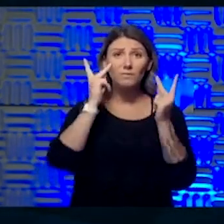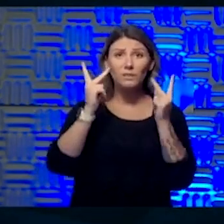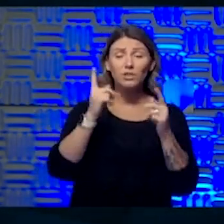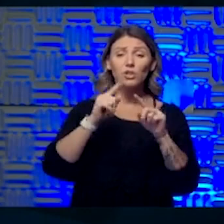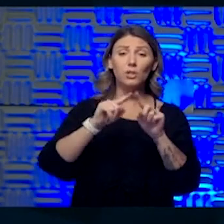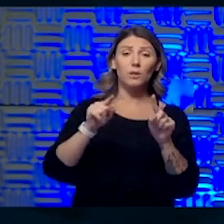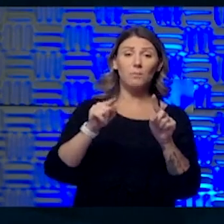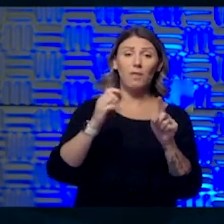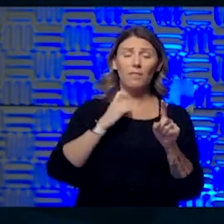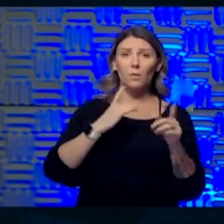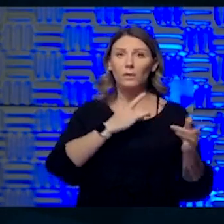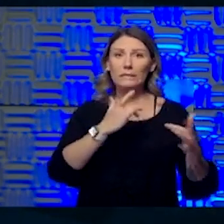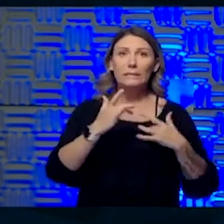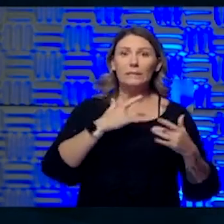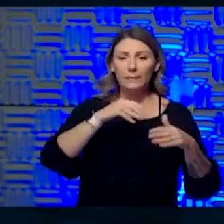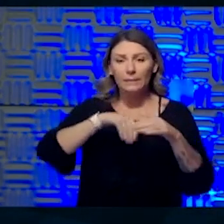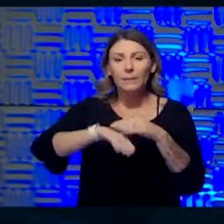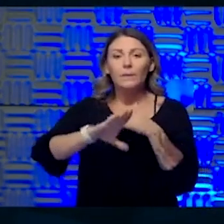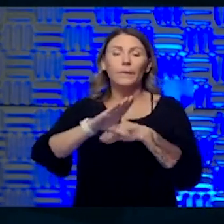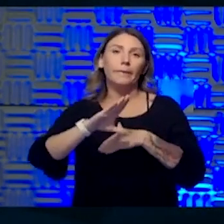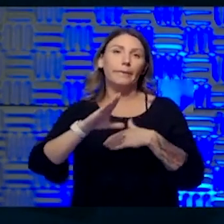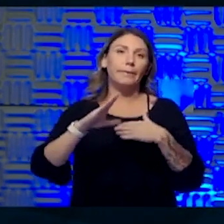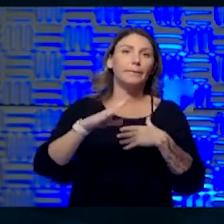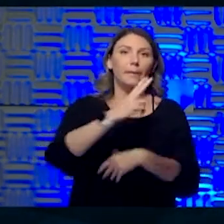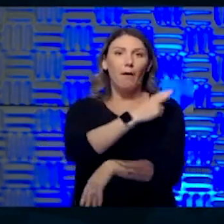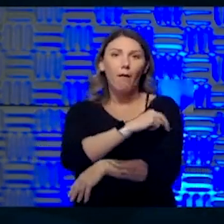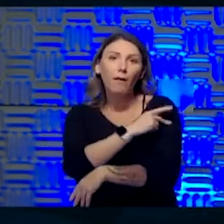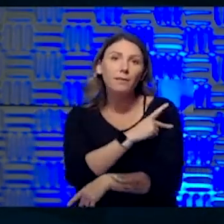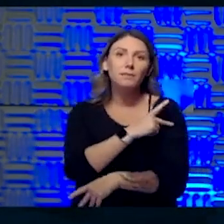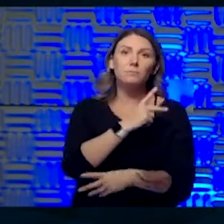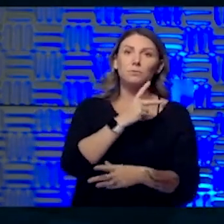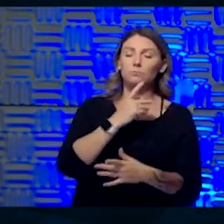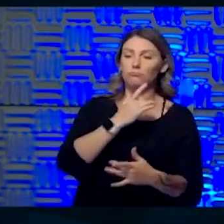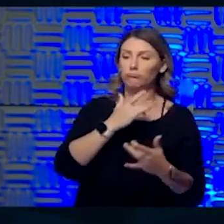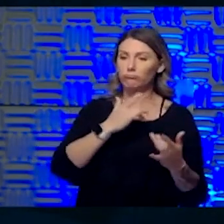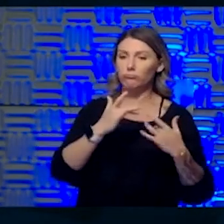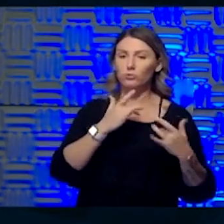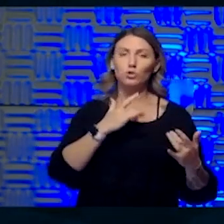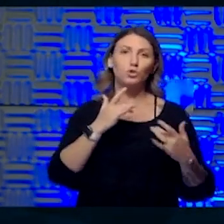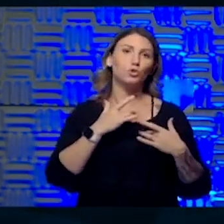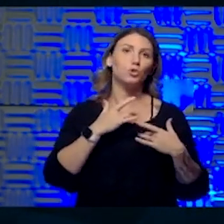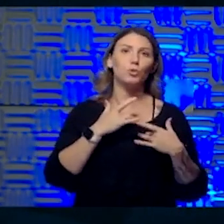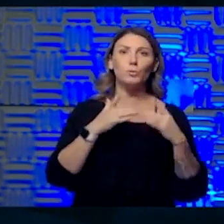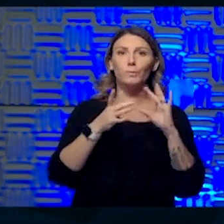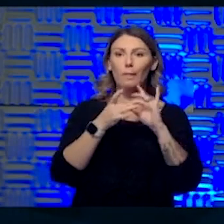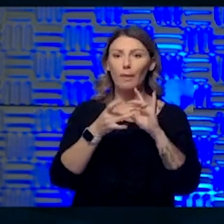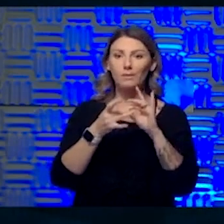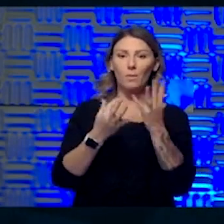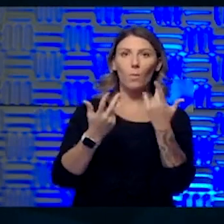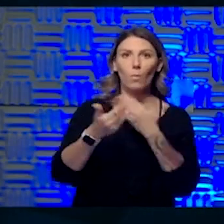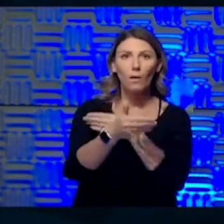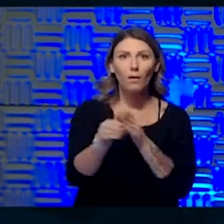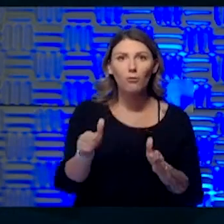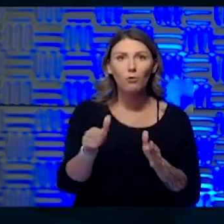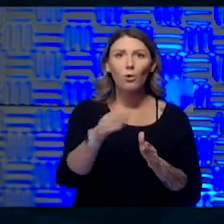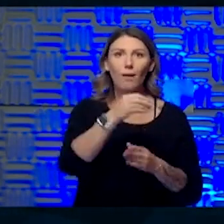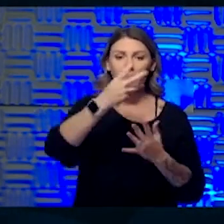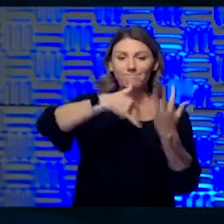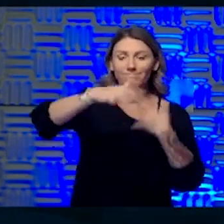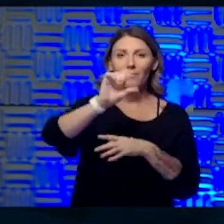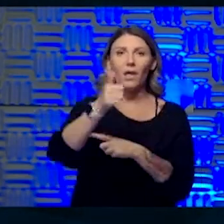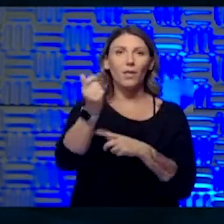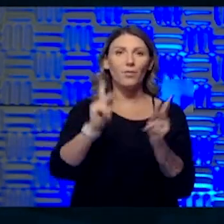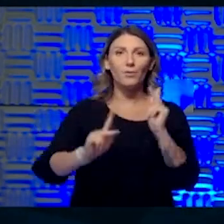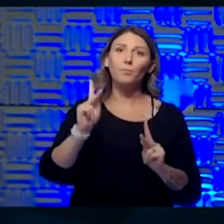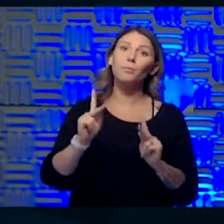a healthcare setting. They were concerned about the waiting room or being around other people. And I think that, you know, most